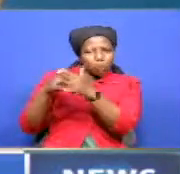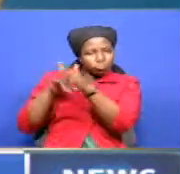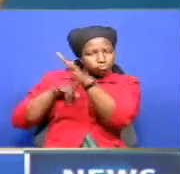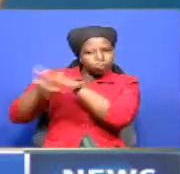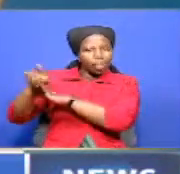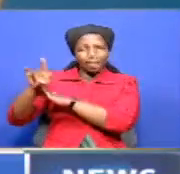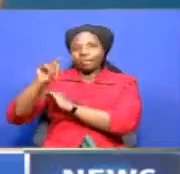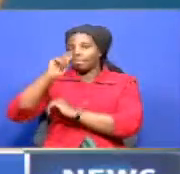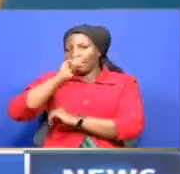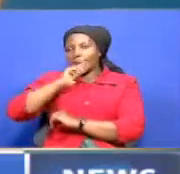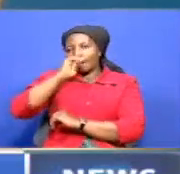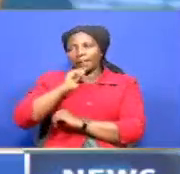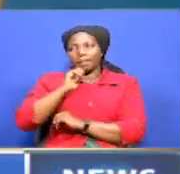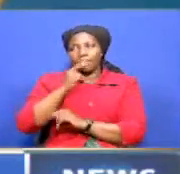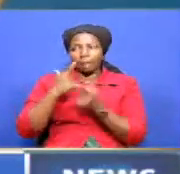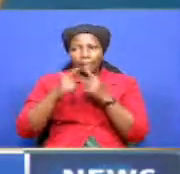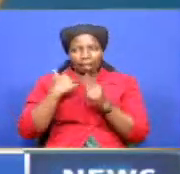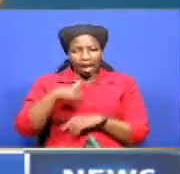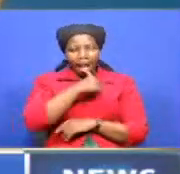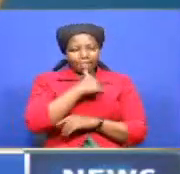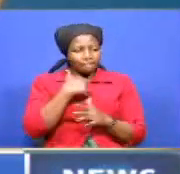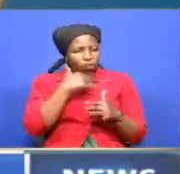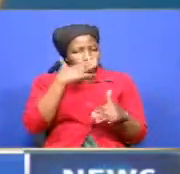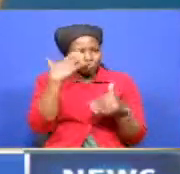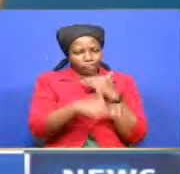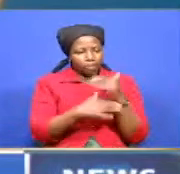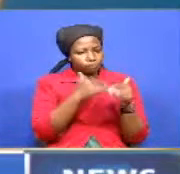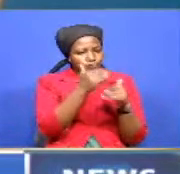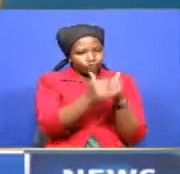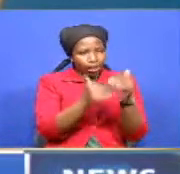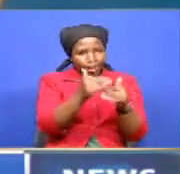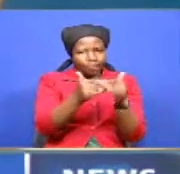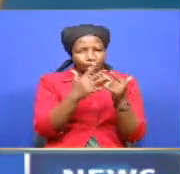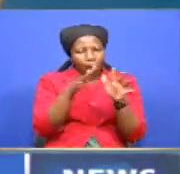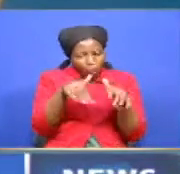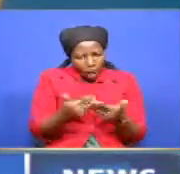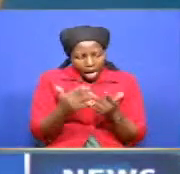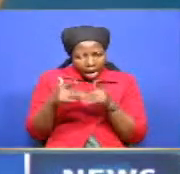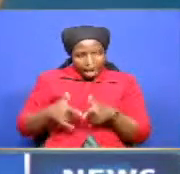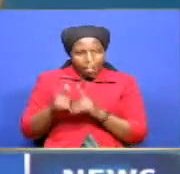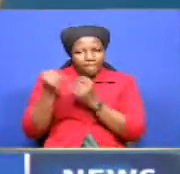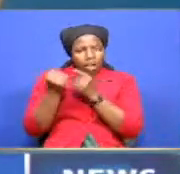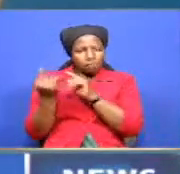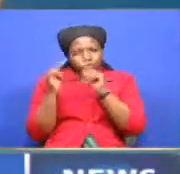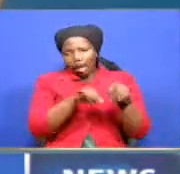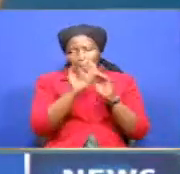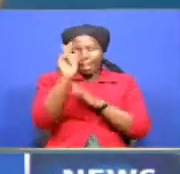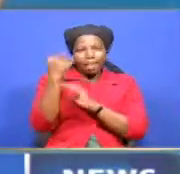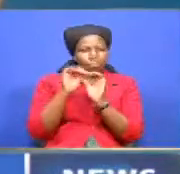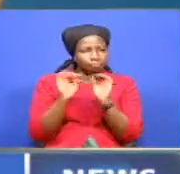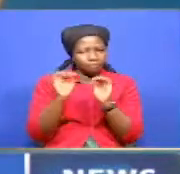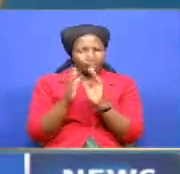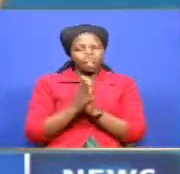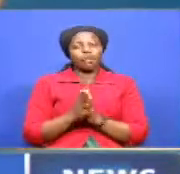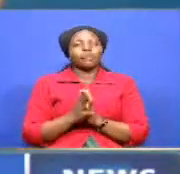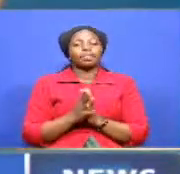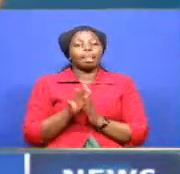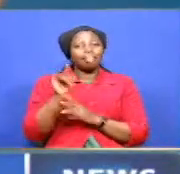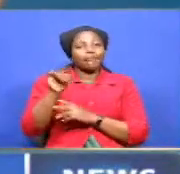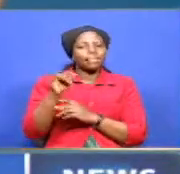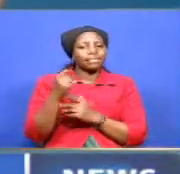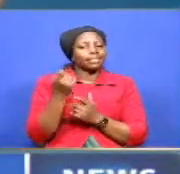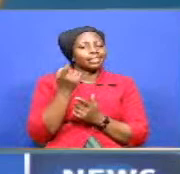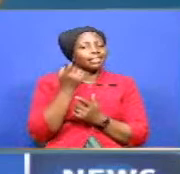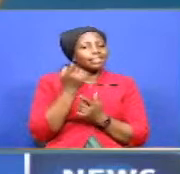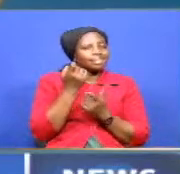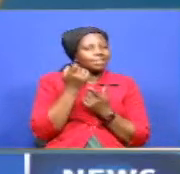Tanzania, but we have not stopped processing vehicles coming from Tanzania into Kenya, as I've said earlier on. So those isolated cases,